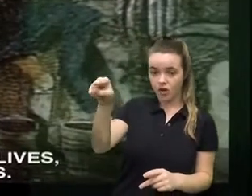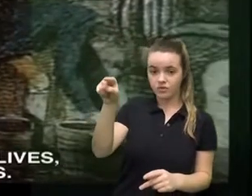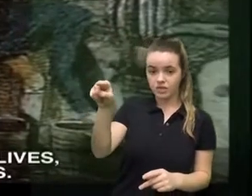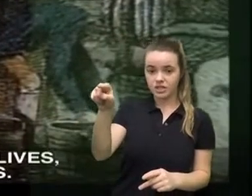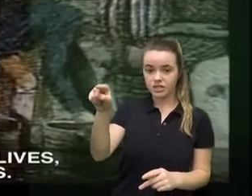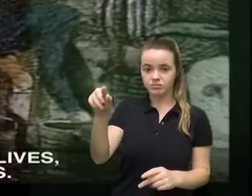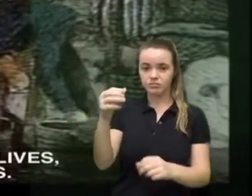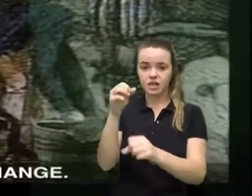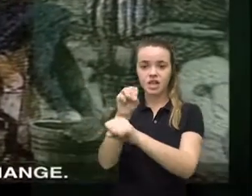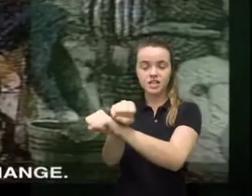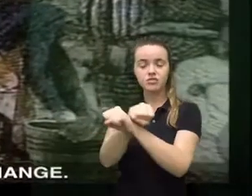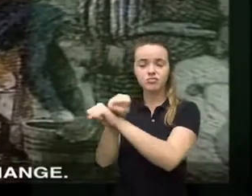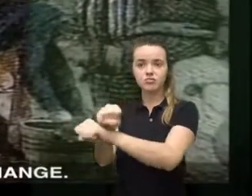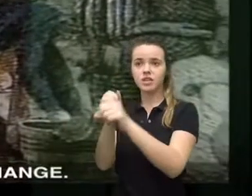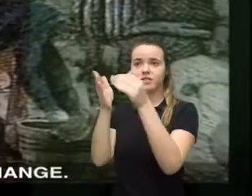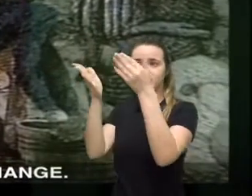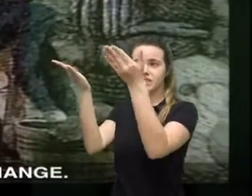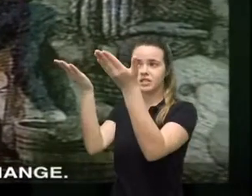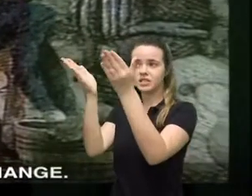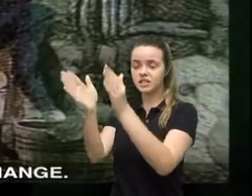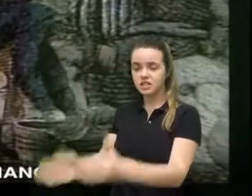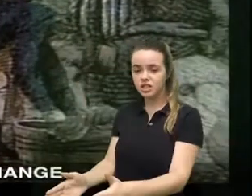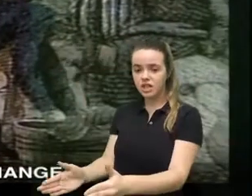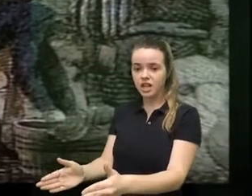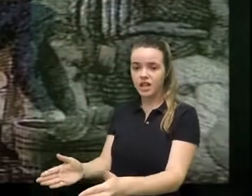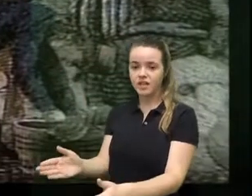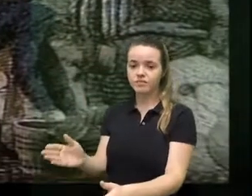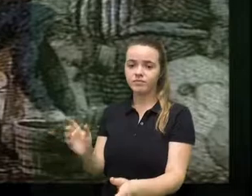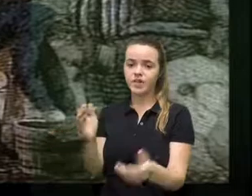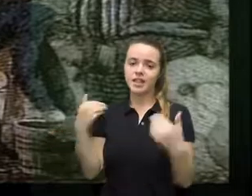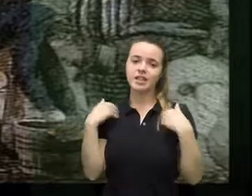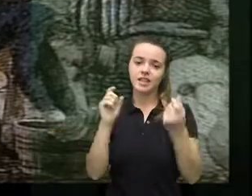lives bonded servants so you have a real change